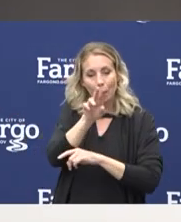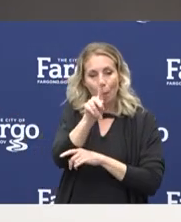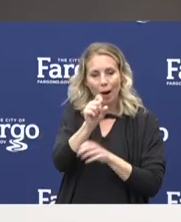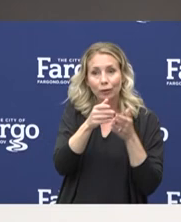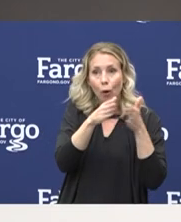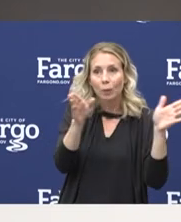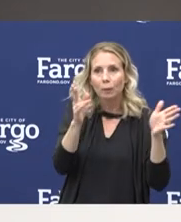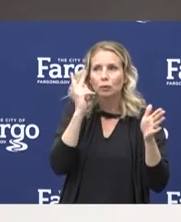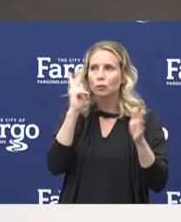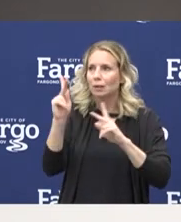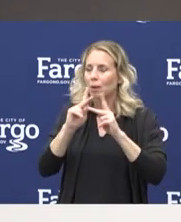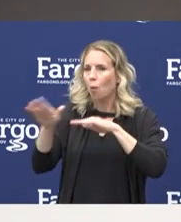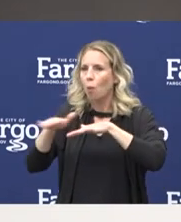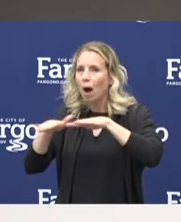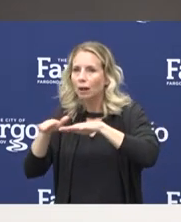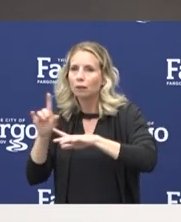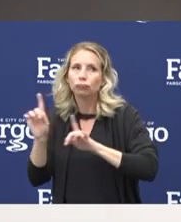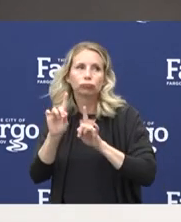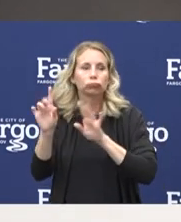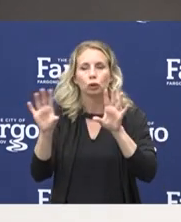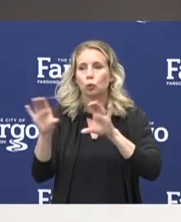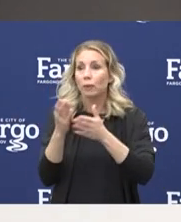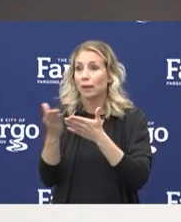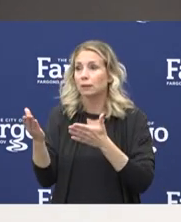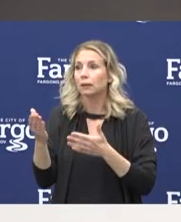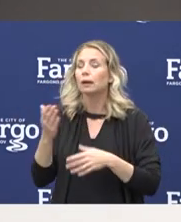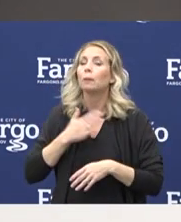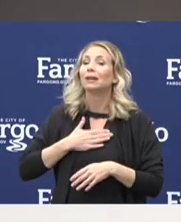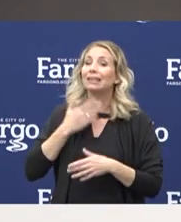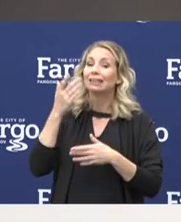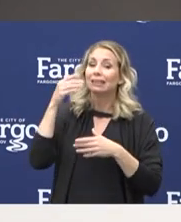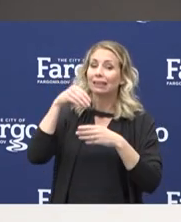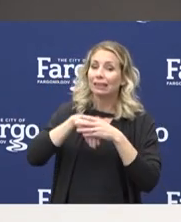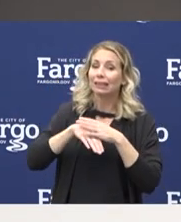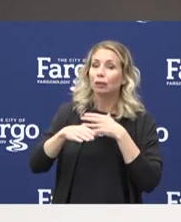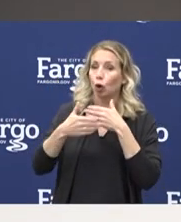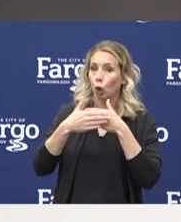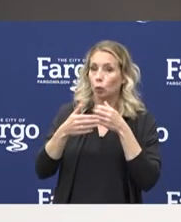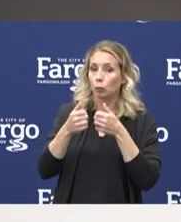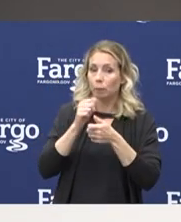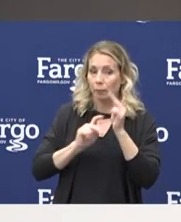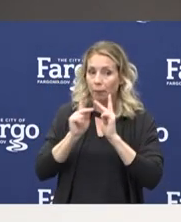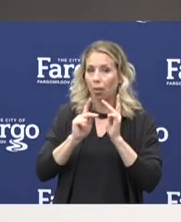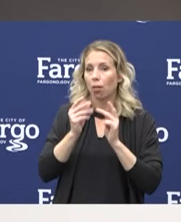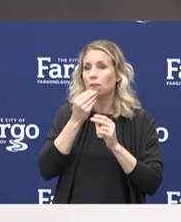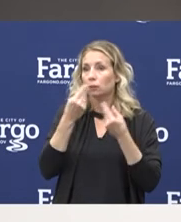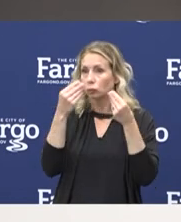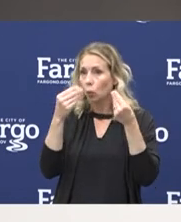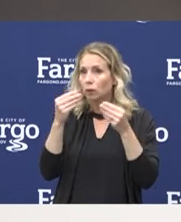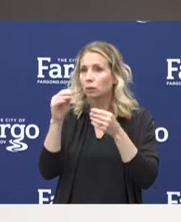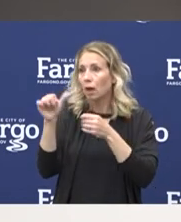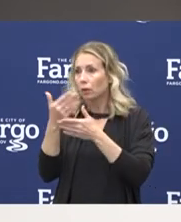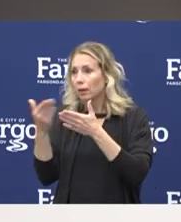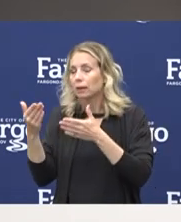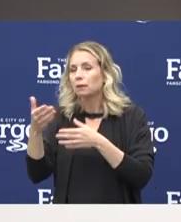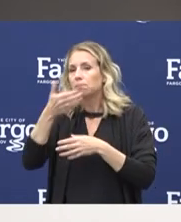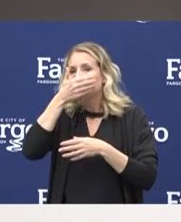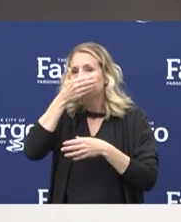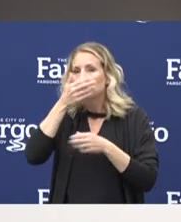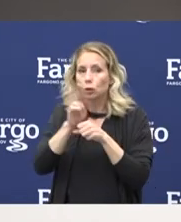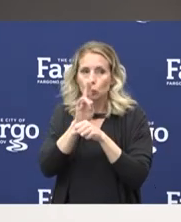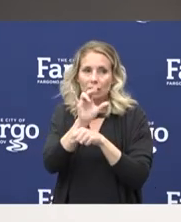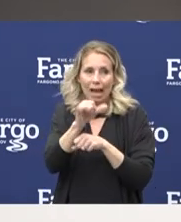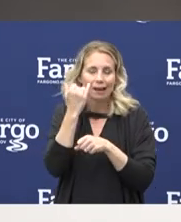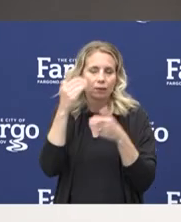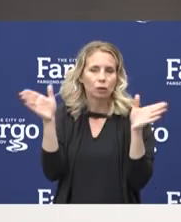people out walking around doing things. Please wear your mask when you're anywhere close to people in grocery stores or in areas where you have a closed environment.